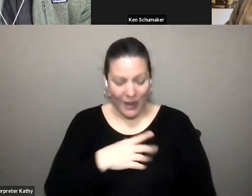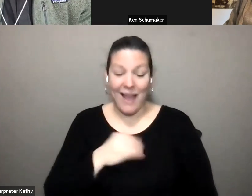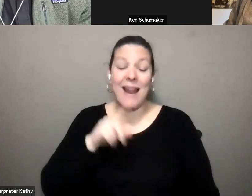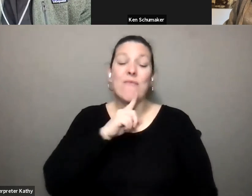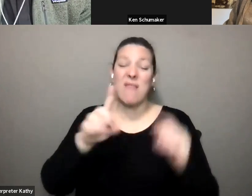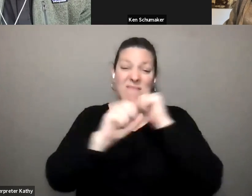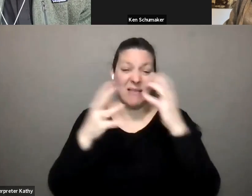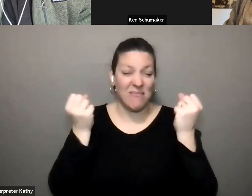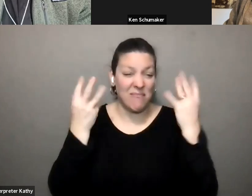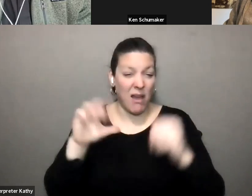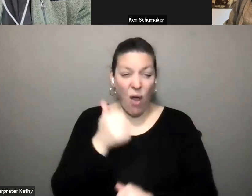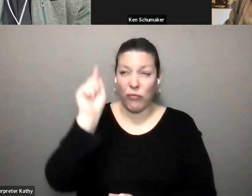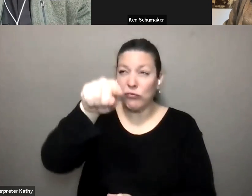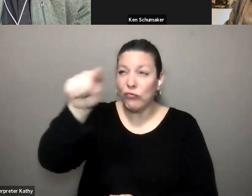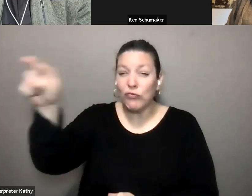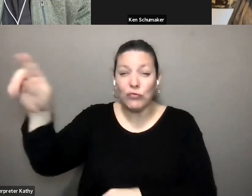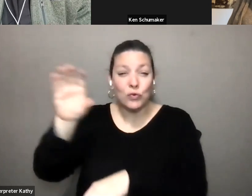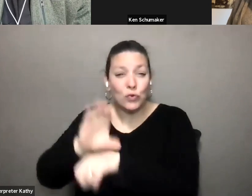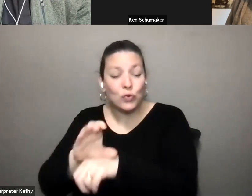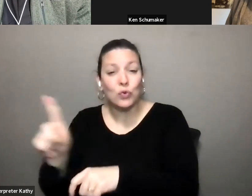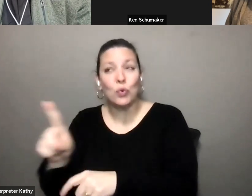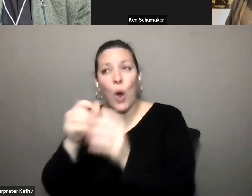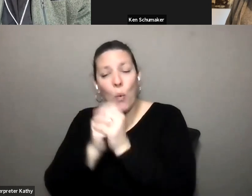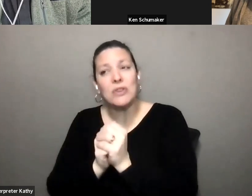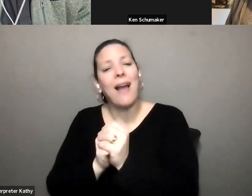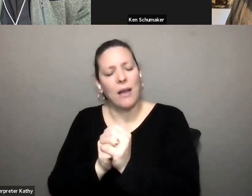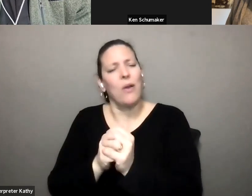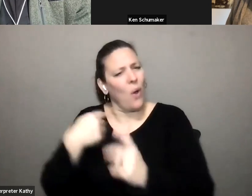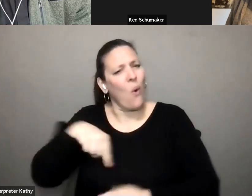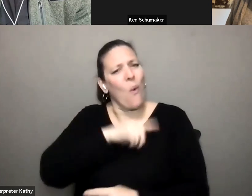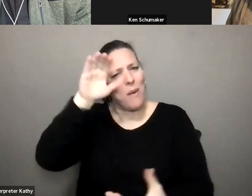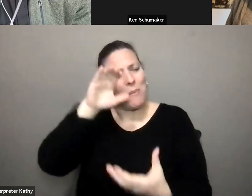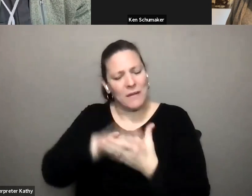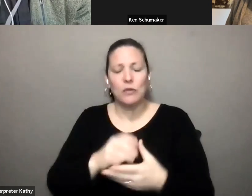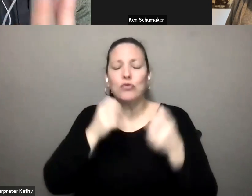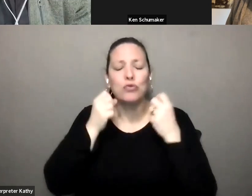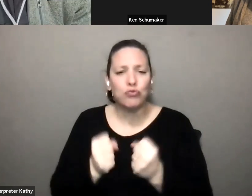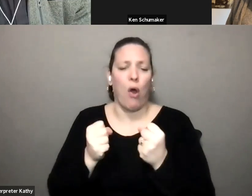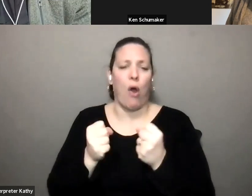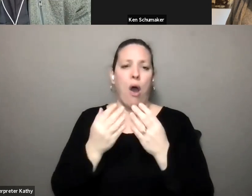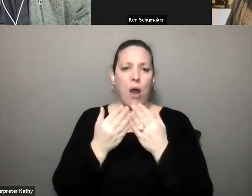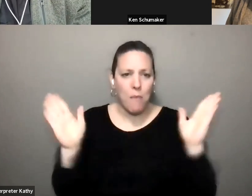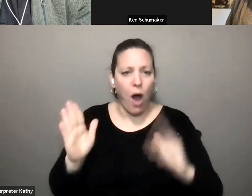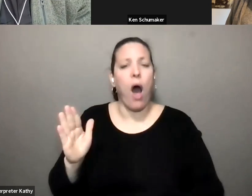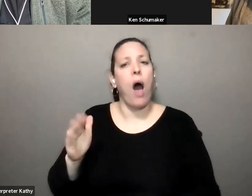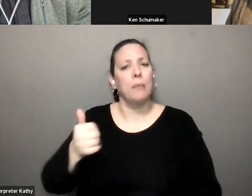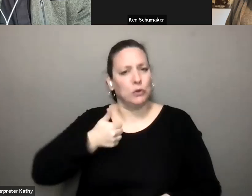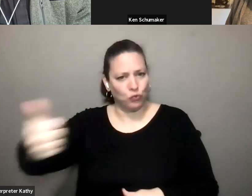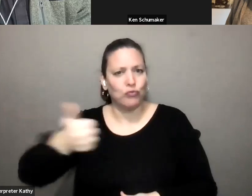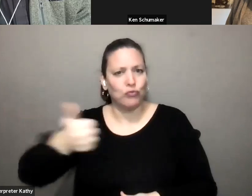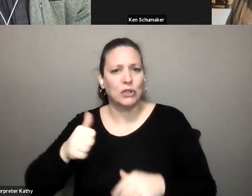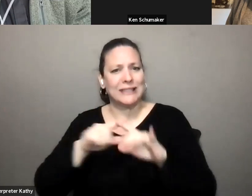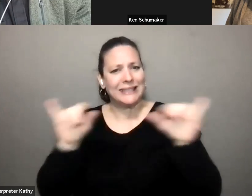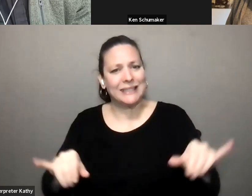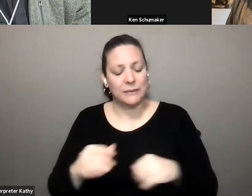of other churches and places of worship believe in a strong public transit system and i know some churches would say uh